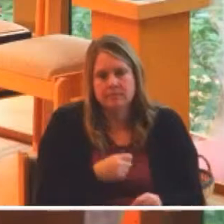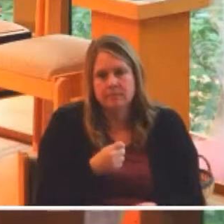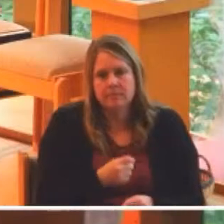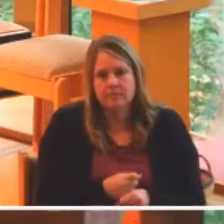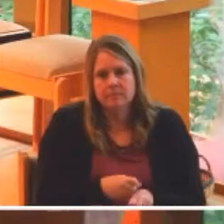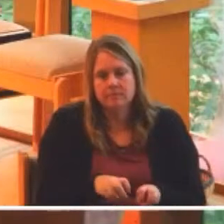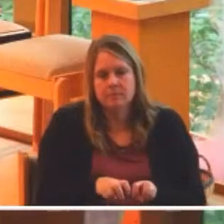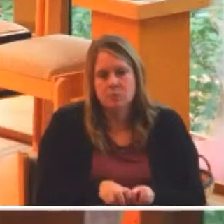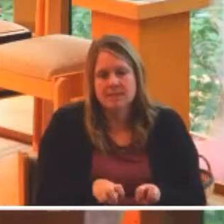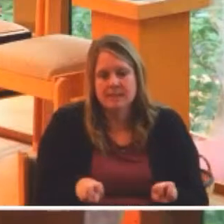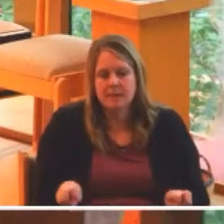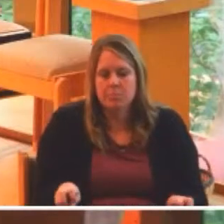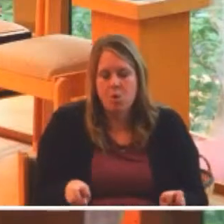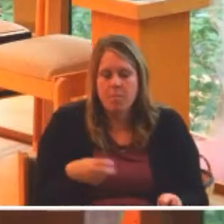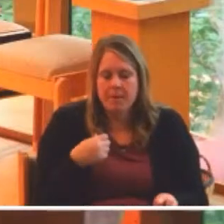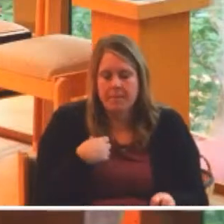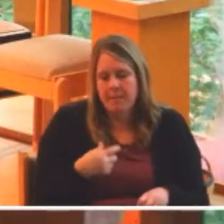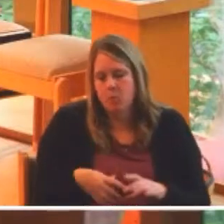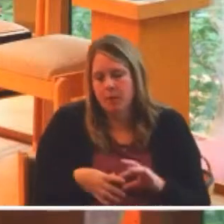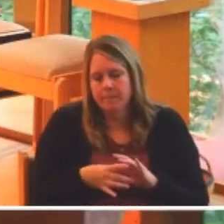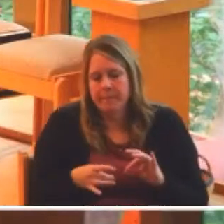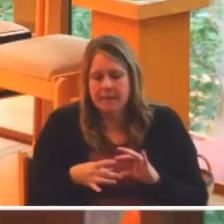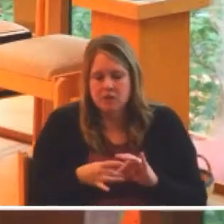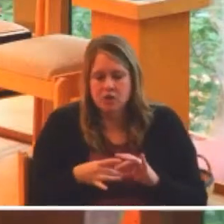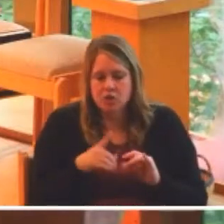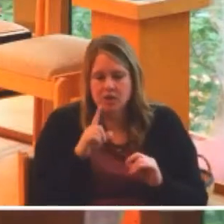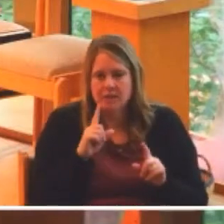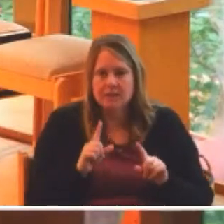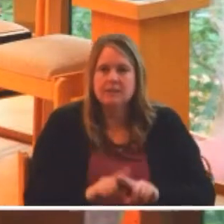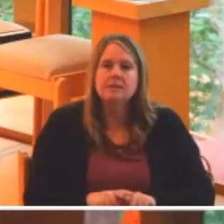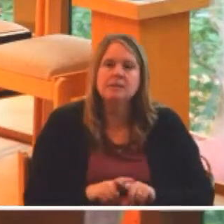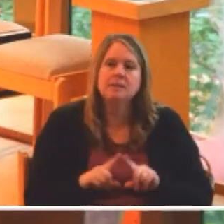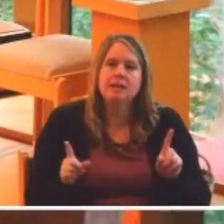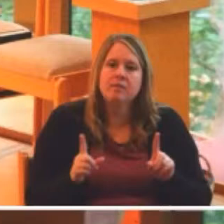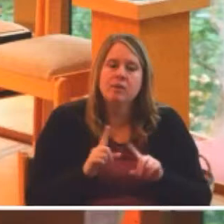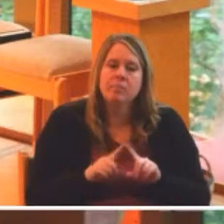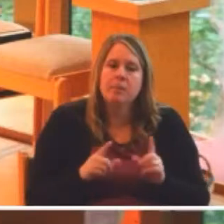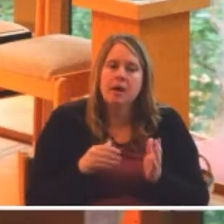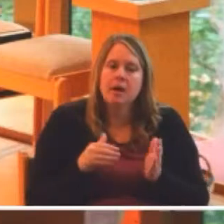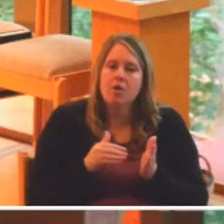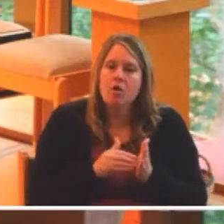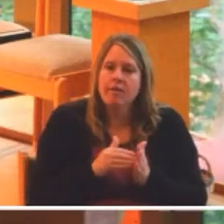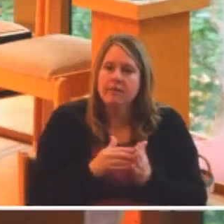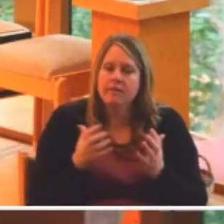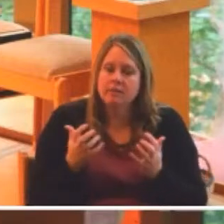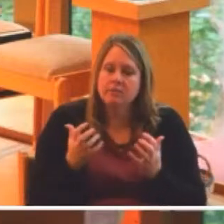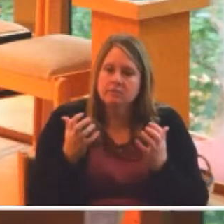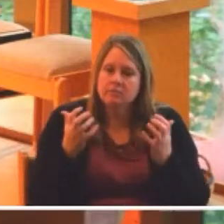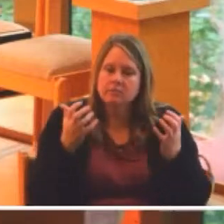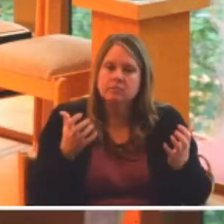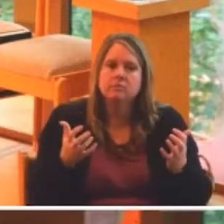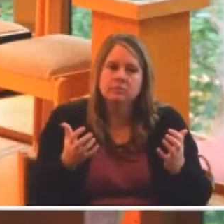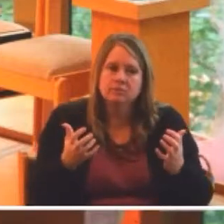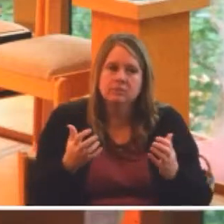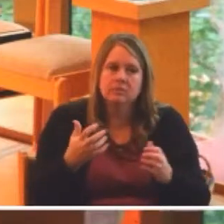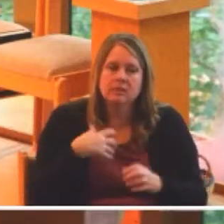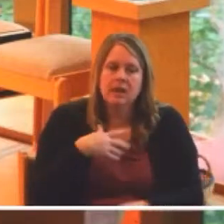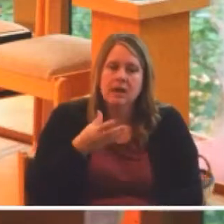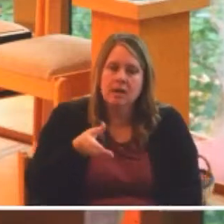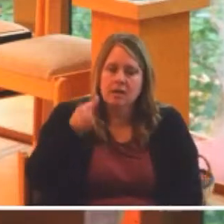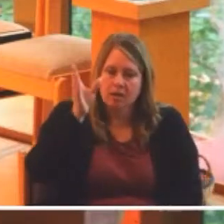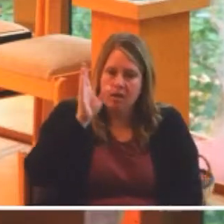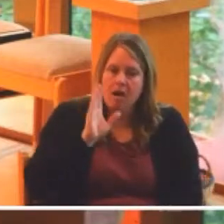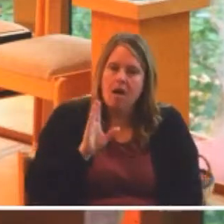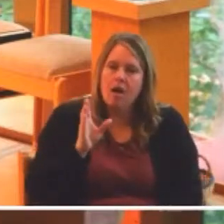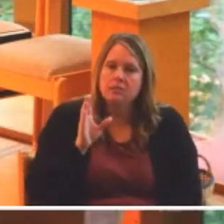like this sharing some different messages, but offering to their congregations the idea that God's ordaining that which they want to do, that which